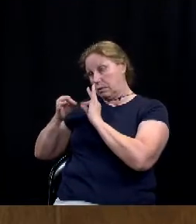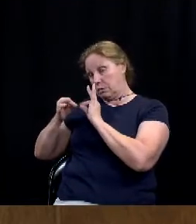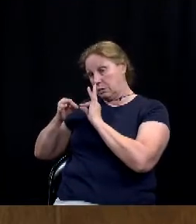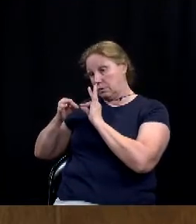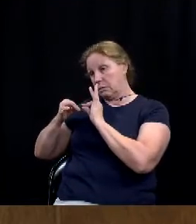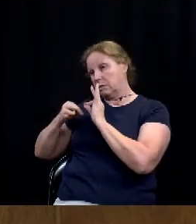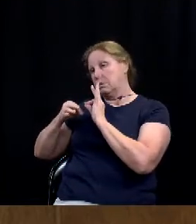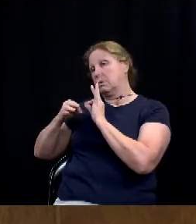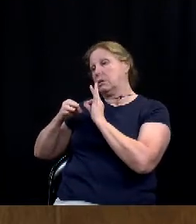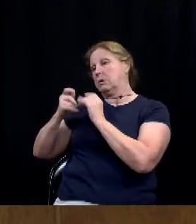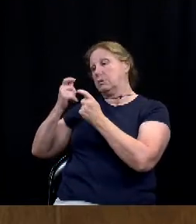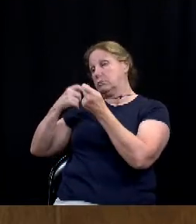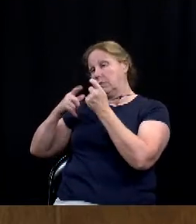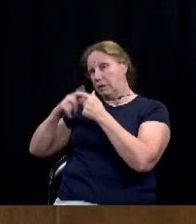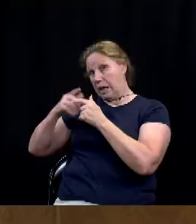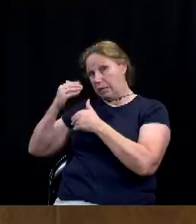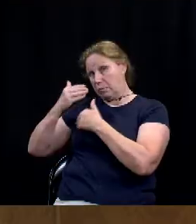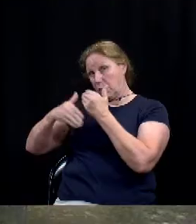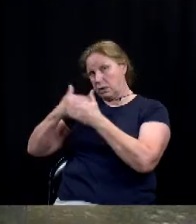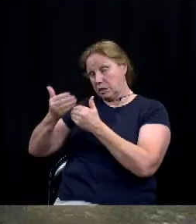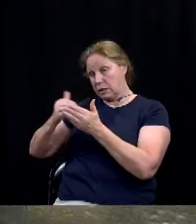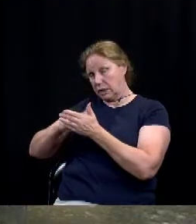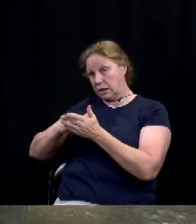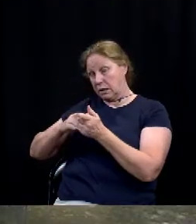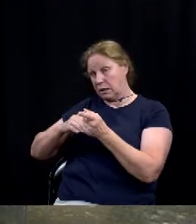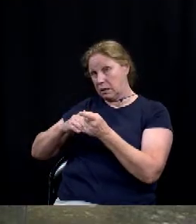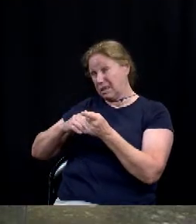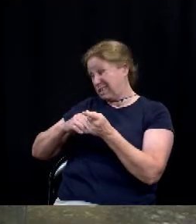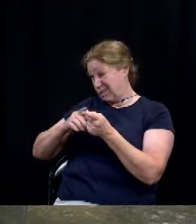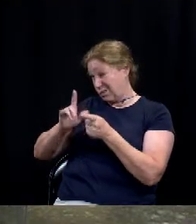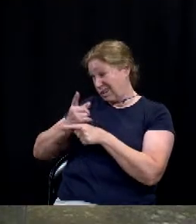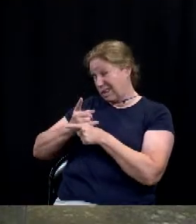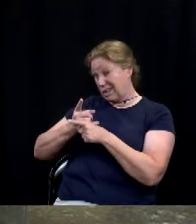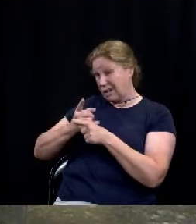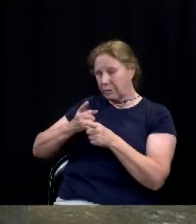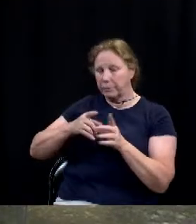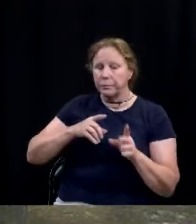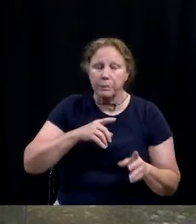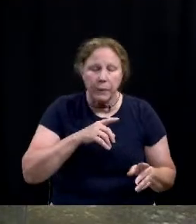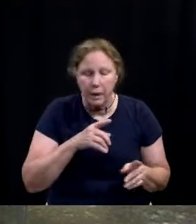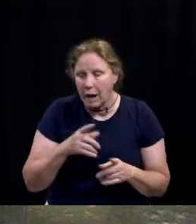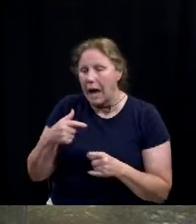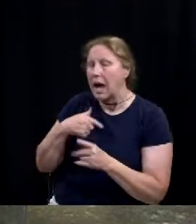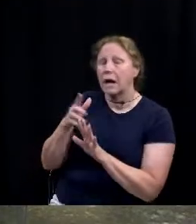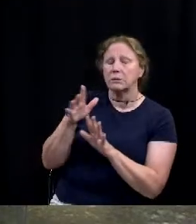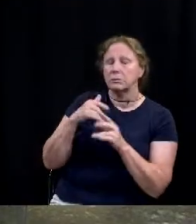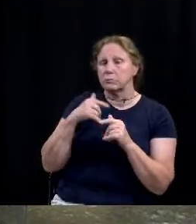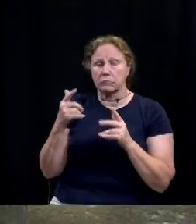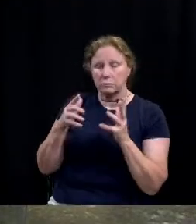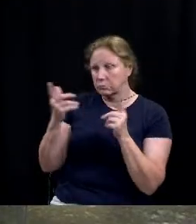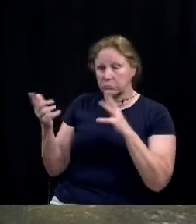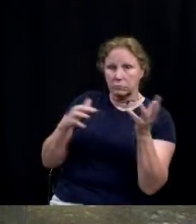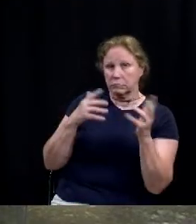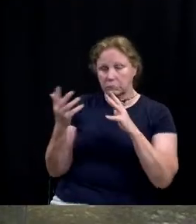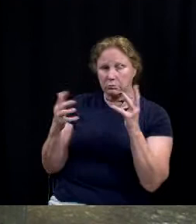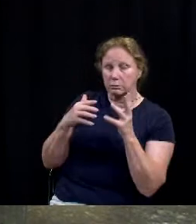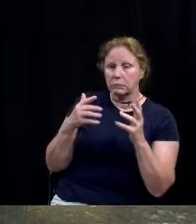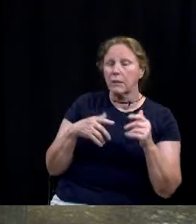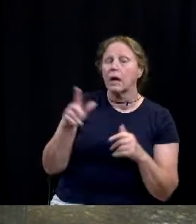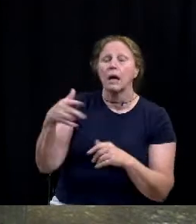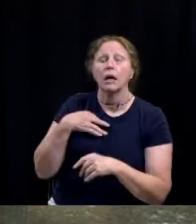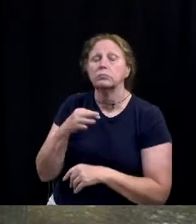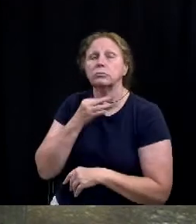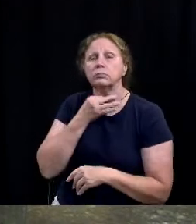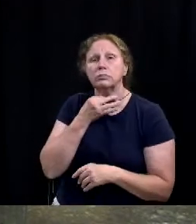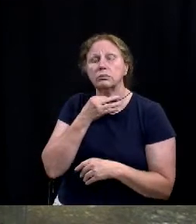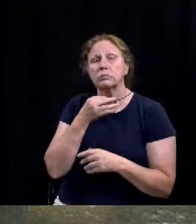redo the public hearing process. I don't know. this... I just want to... I just want to... I just want...